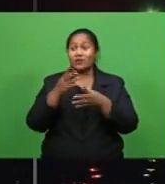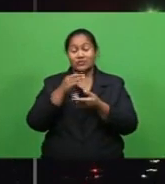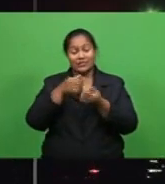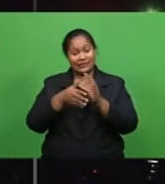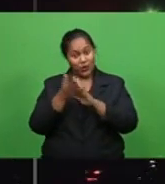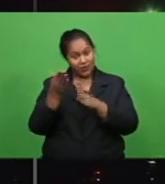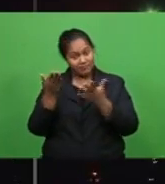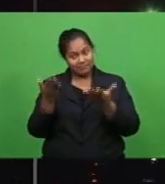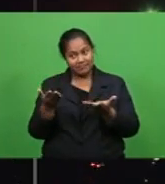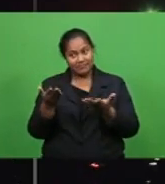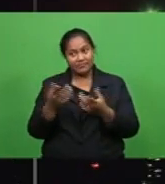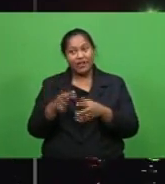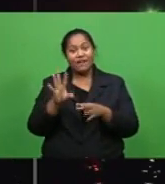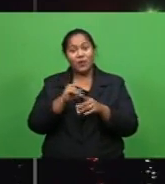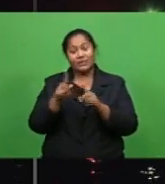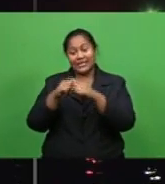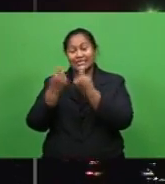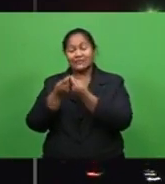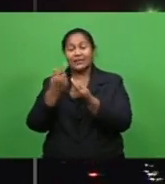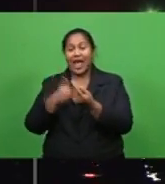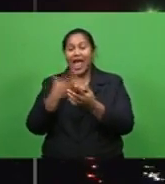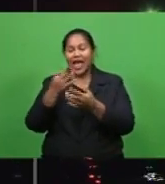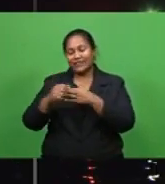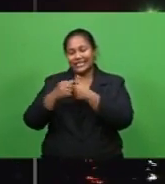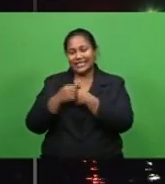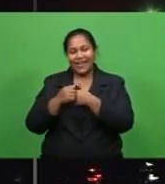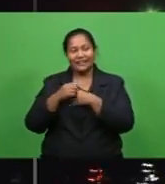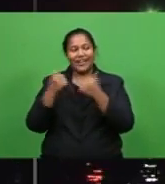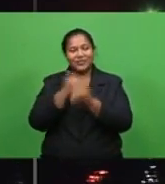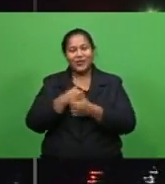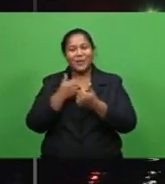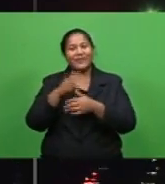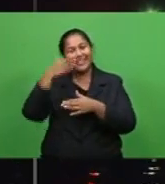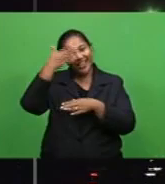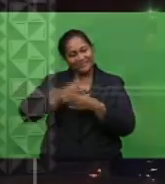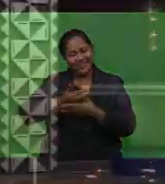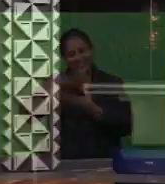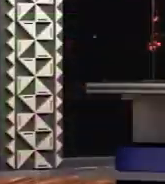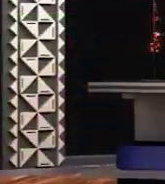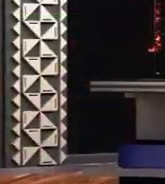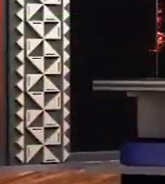from the team and I have a safe and enjoyable evening bye for now